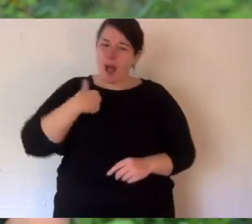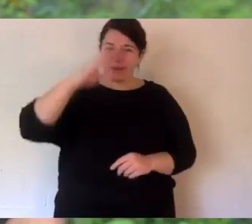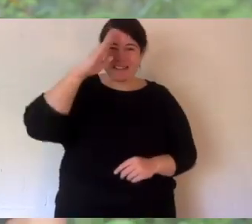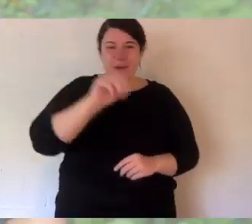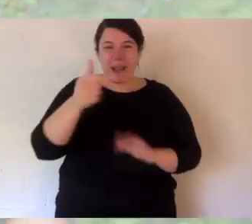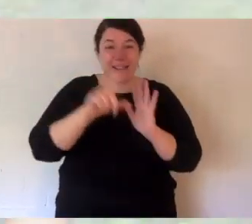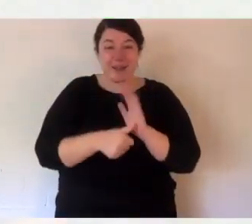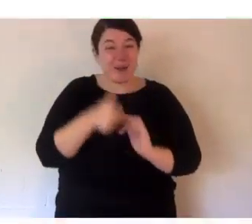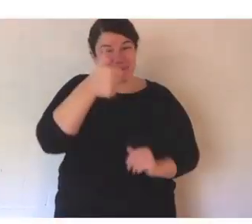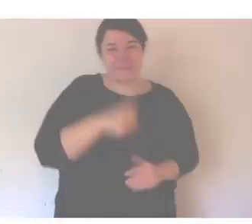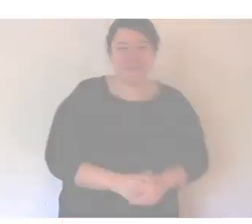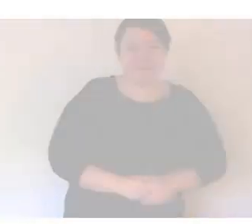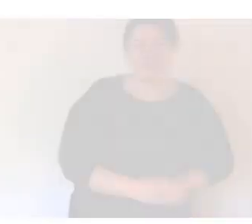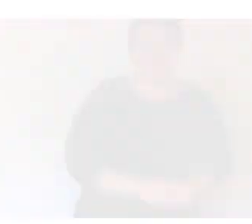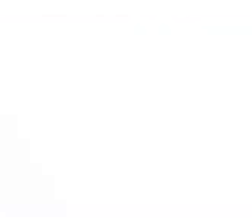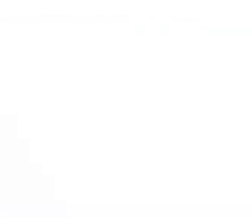next time.